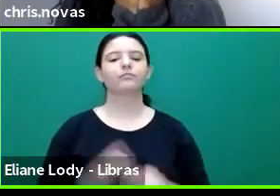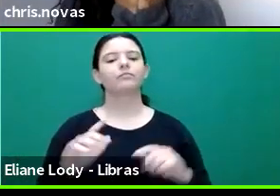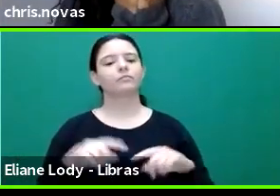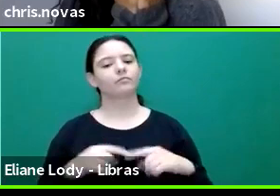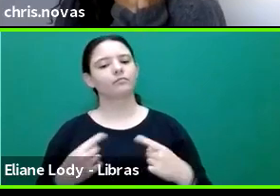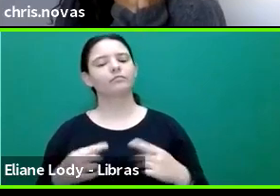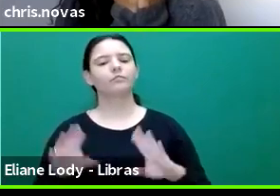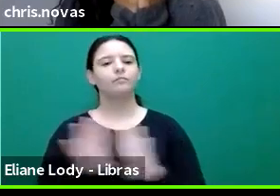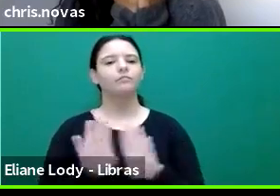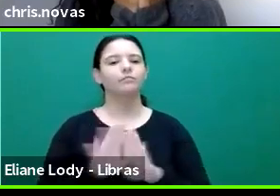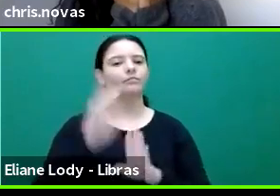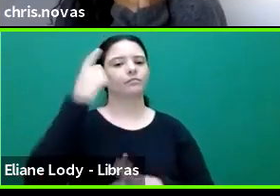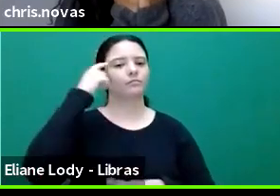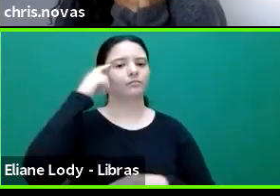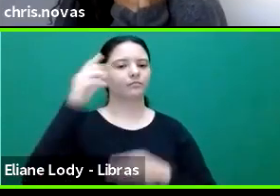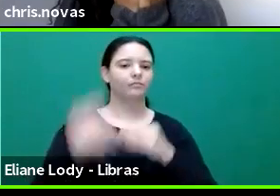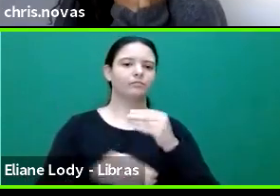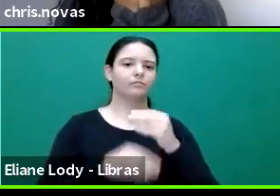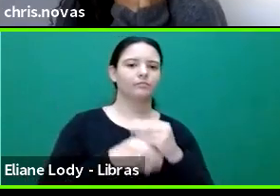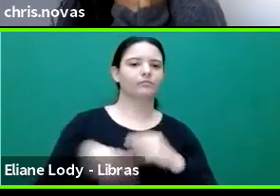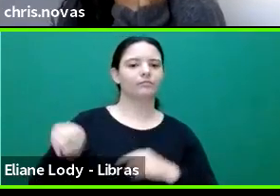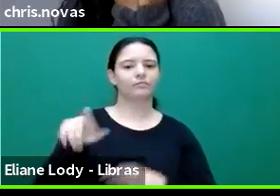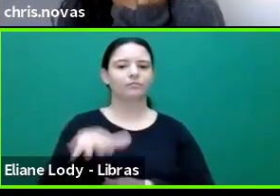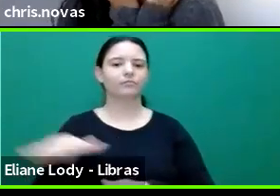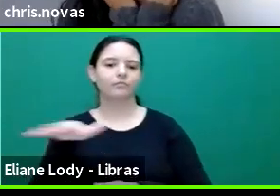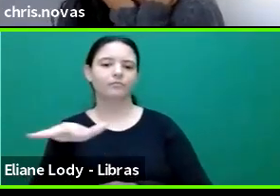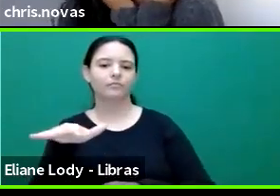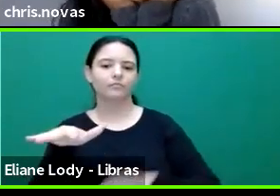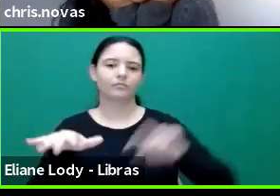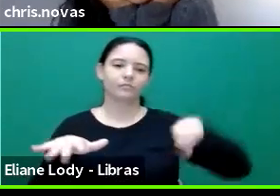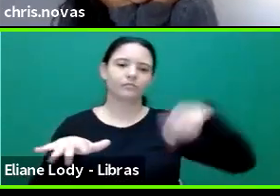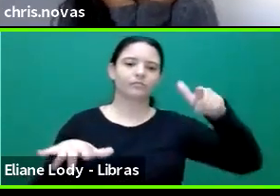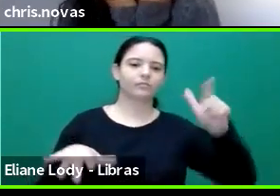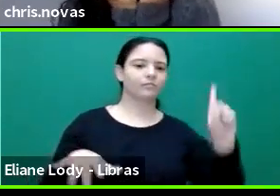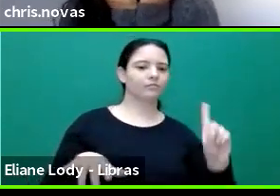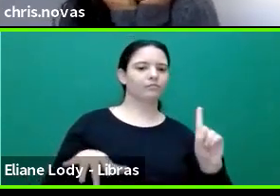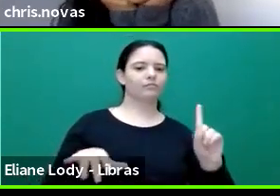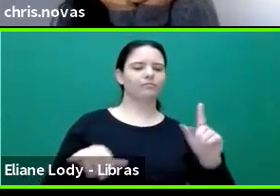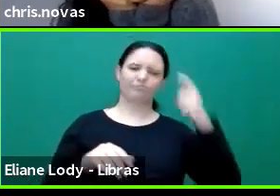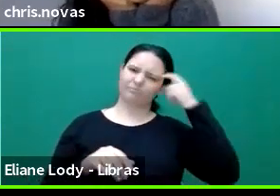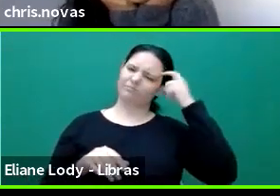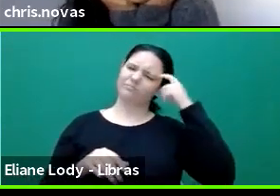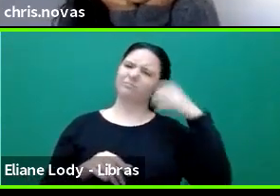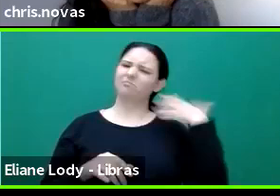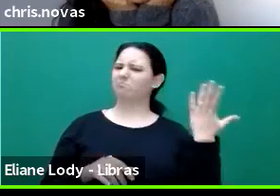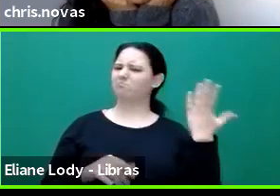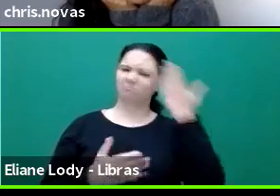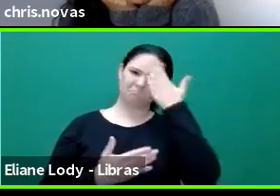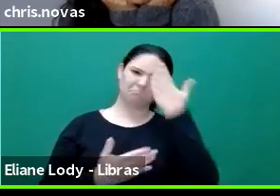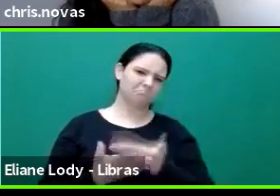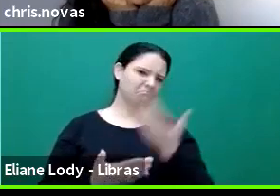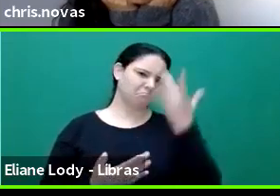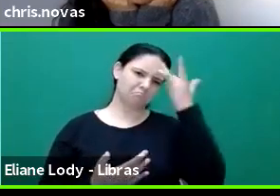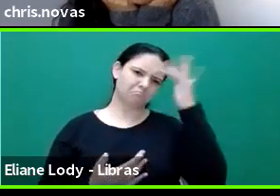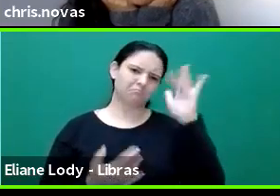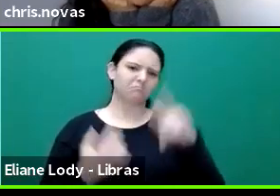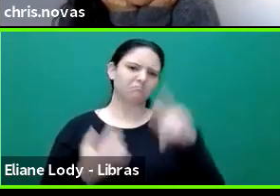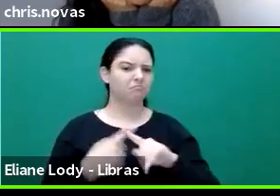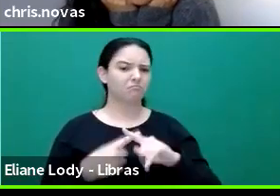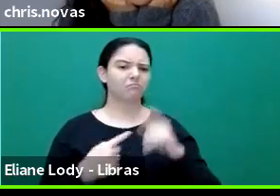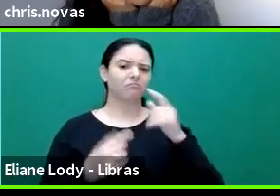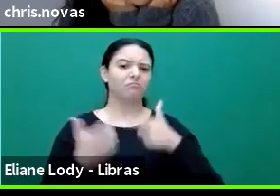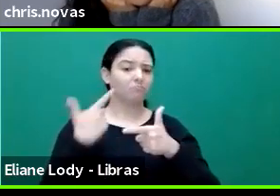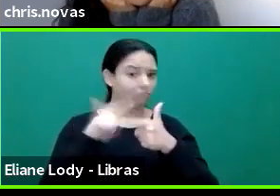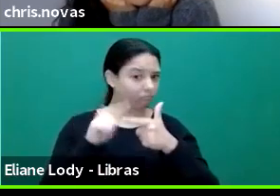I just have, I question both of those assumptions. I think the problem with that,